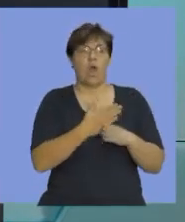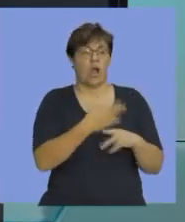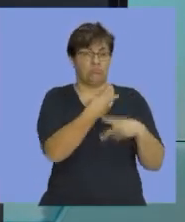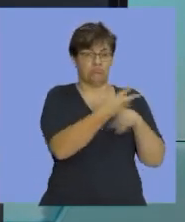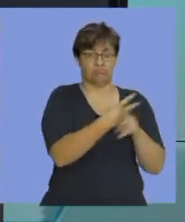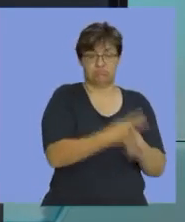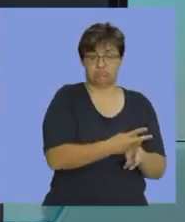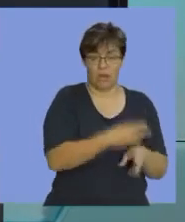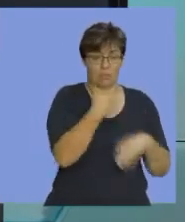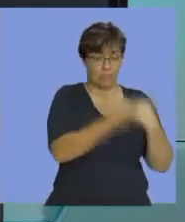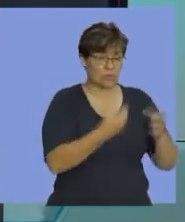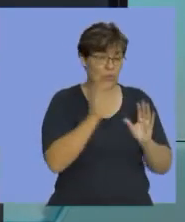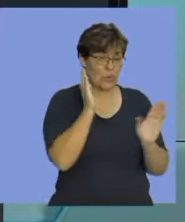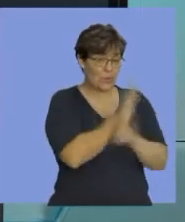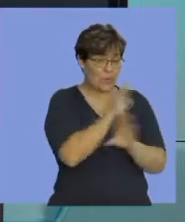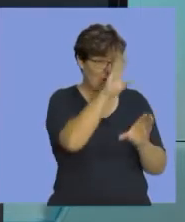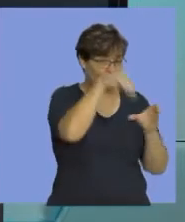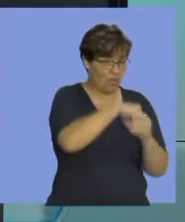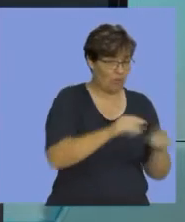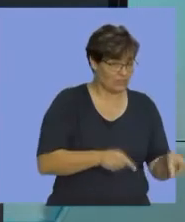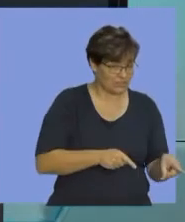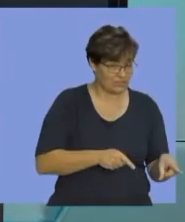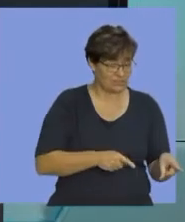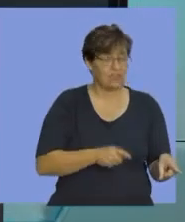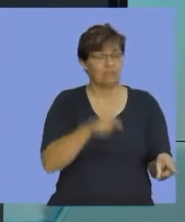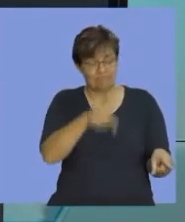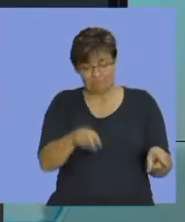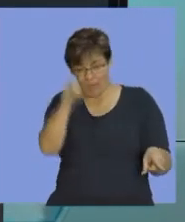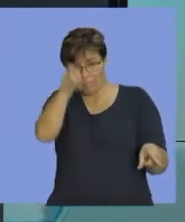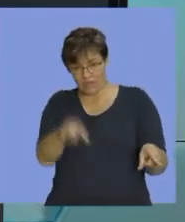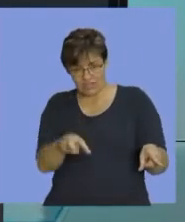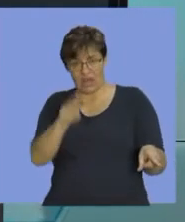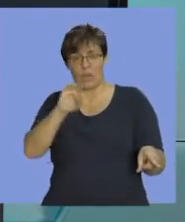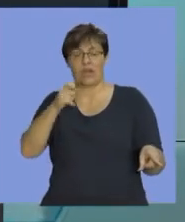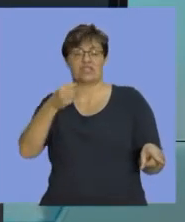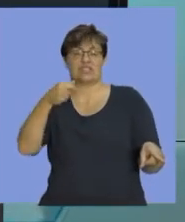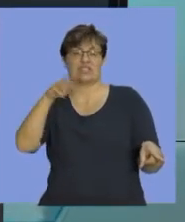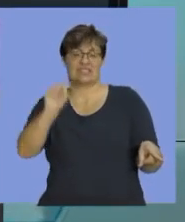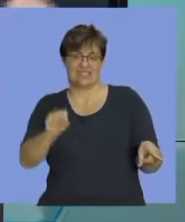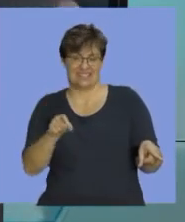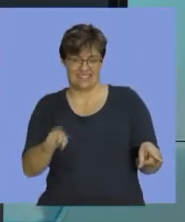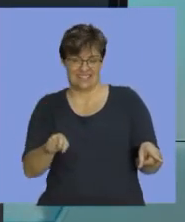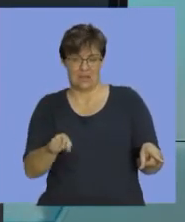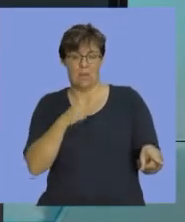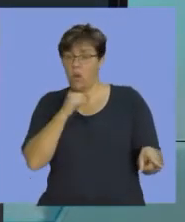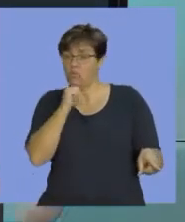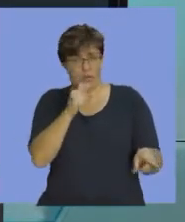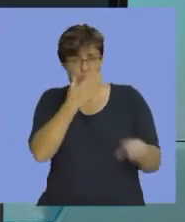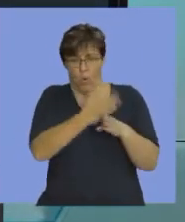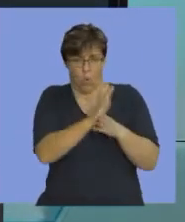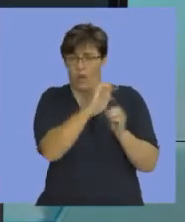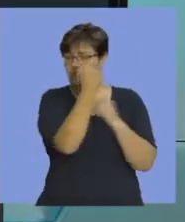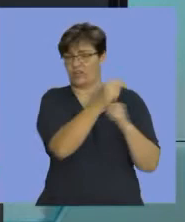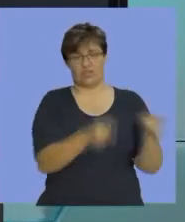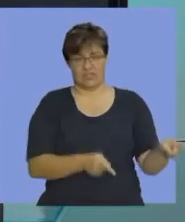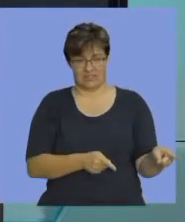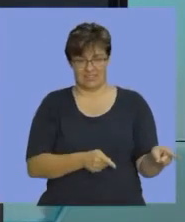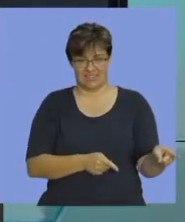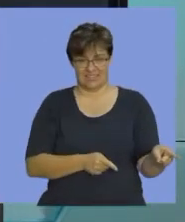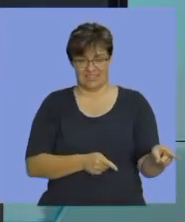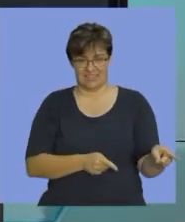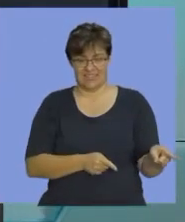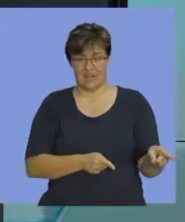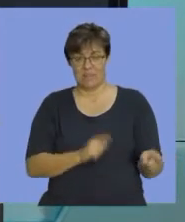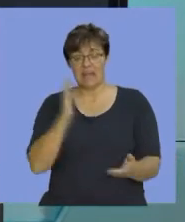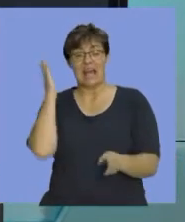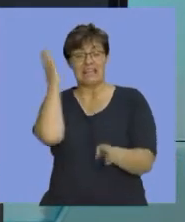production process, right? That person's wages, although they may be in the factory, does not constitute